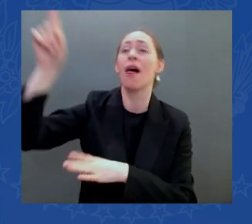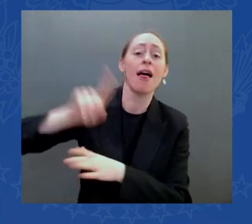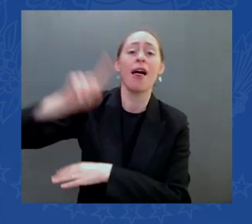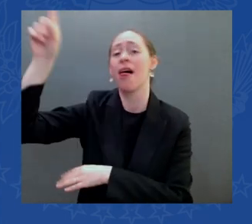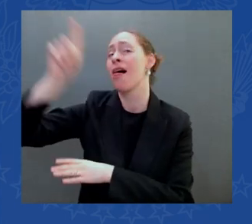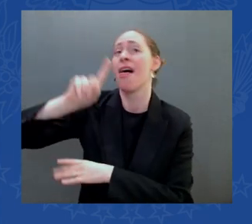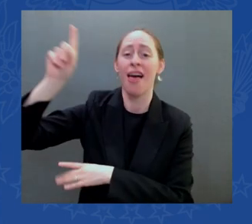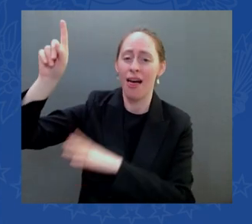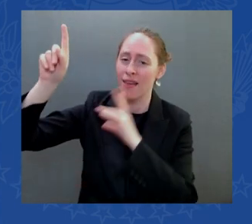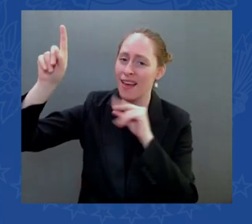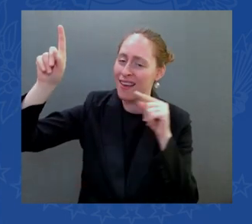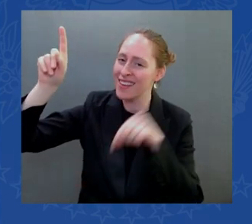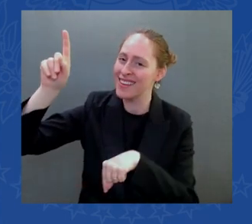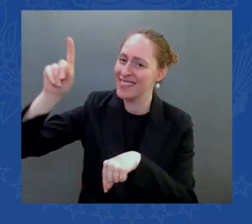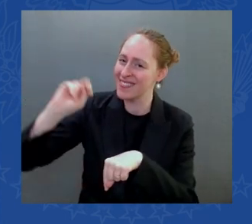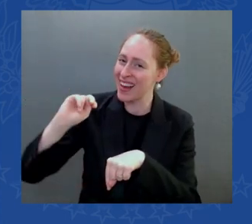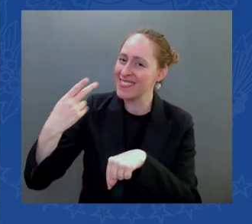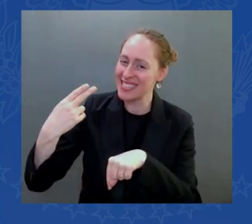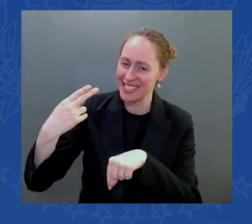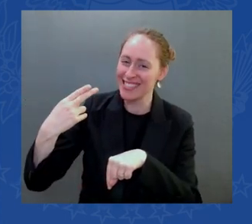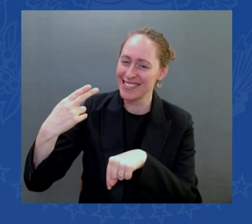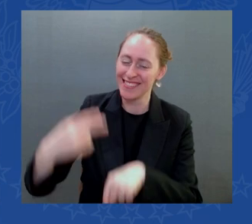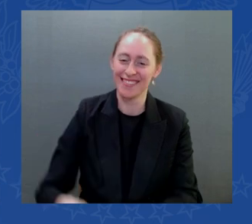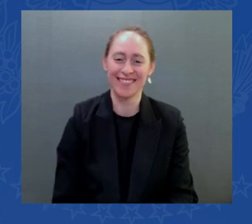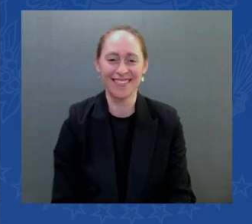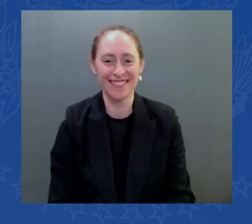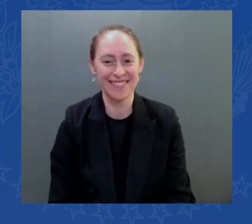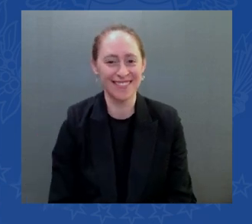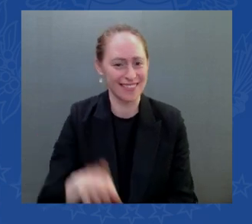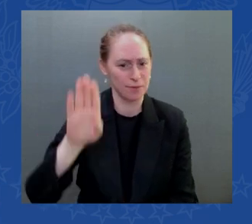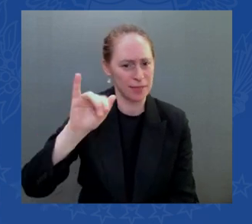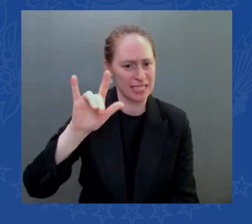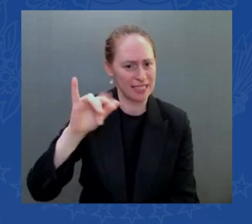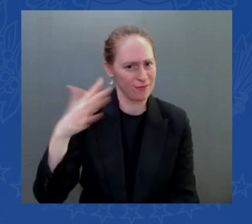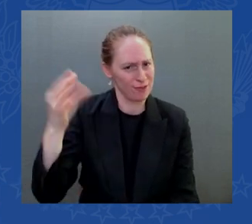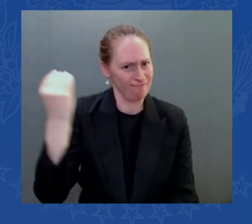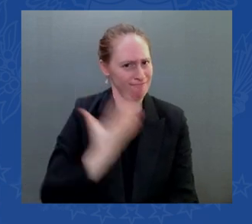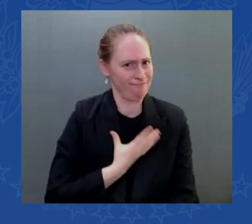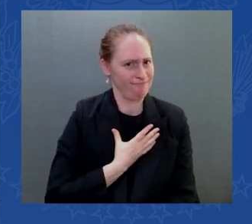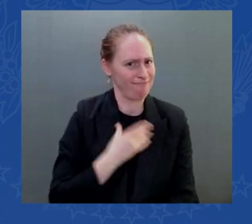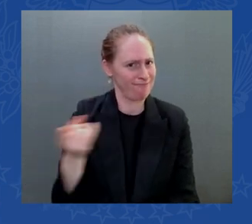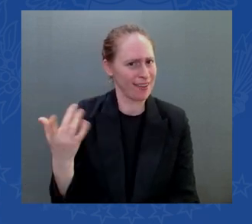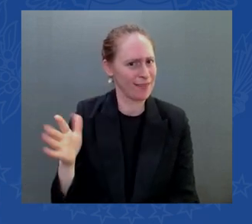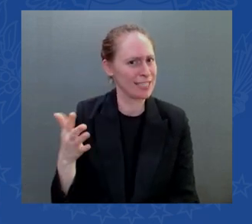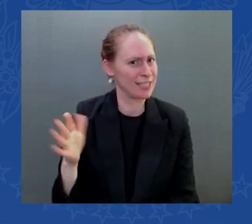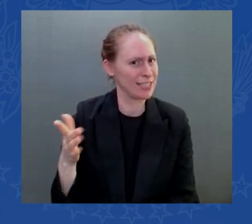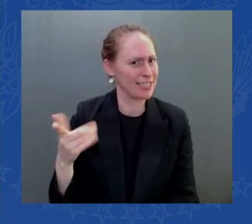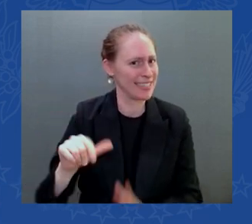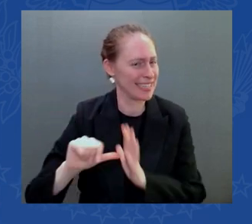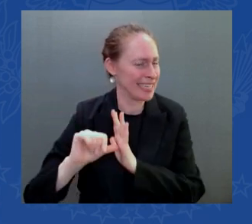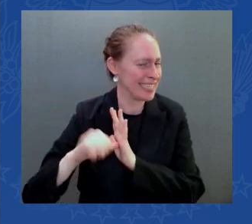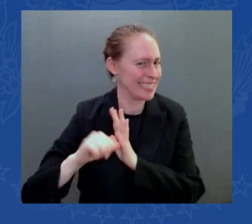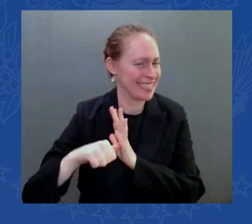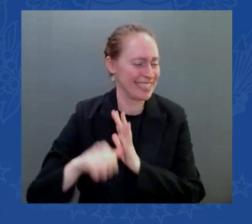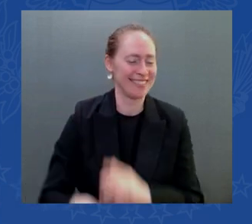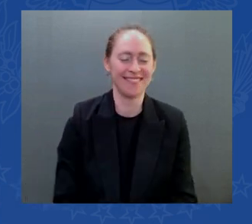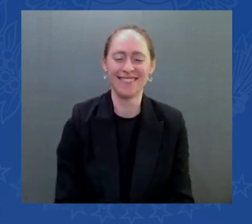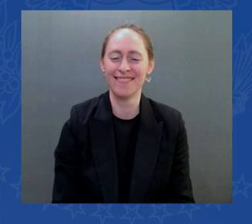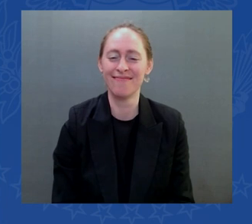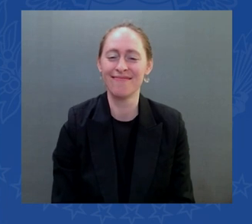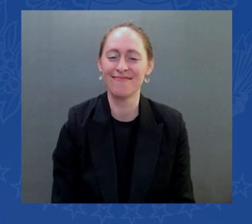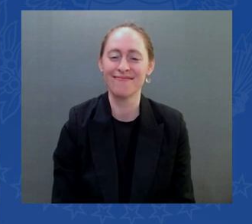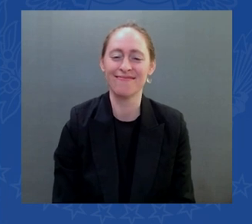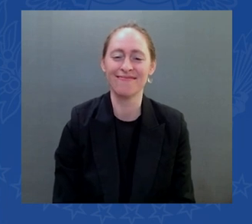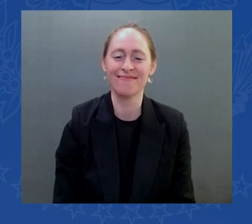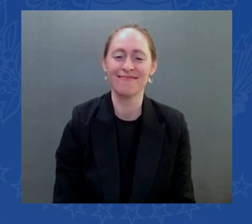and where the Navy's nuclear power to attack submarines are built as